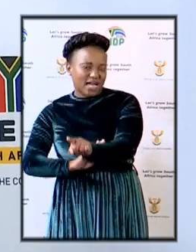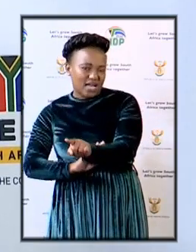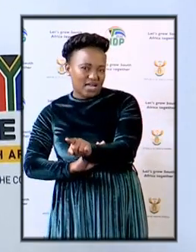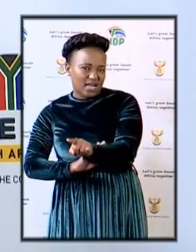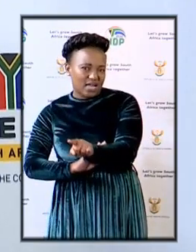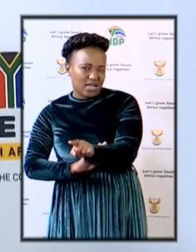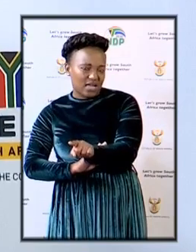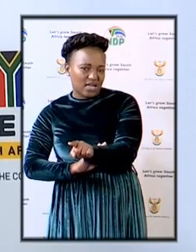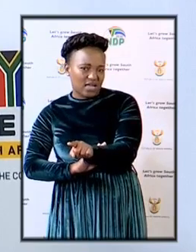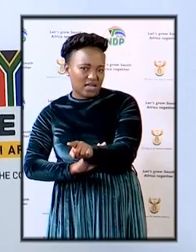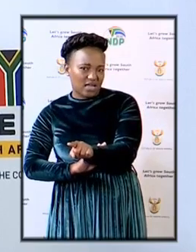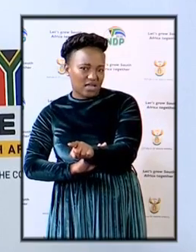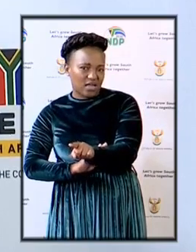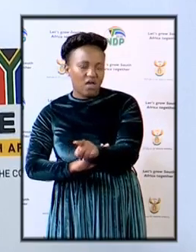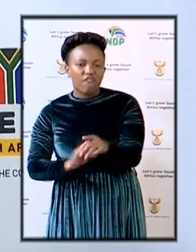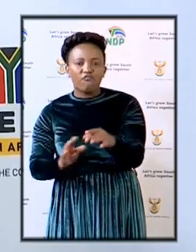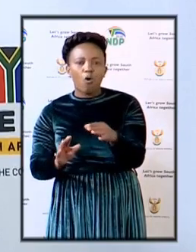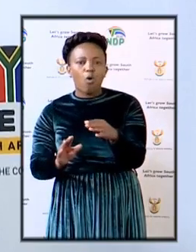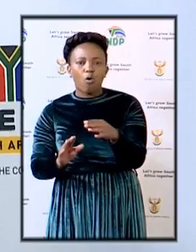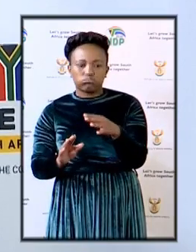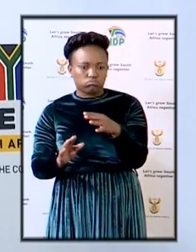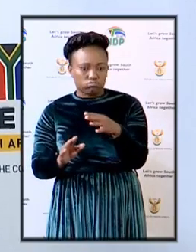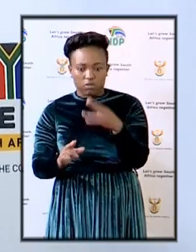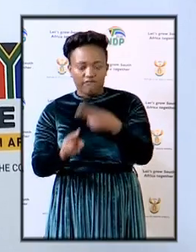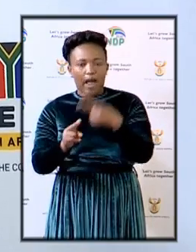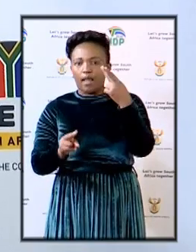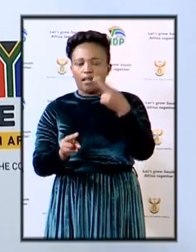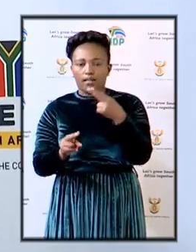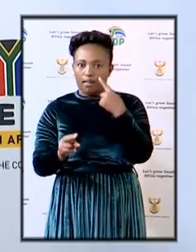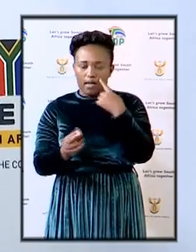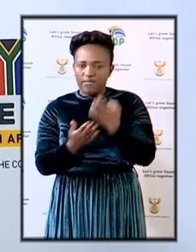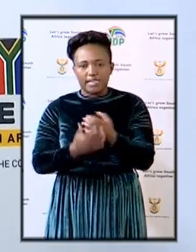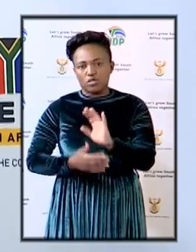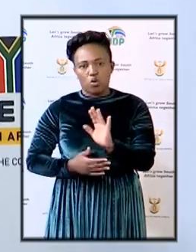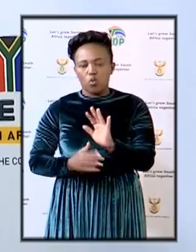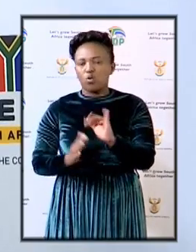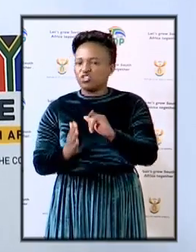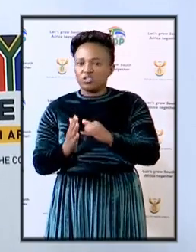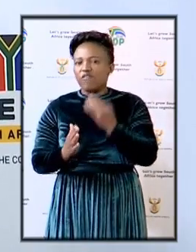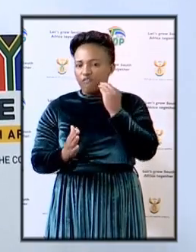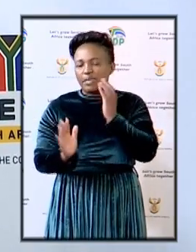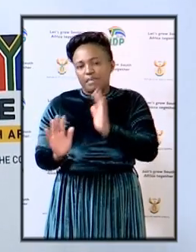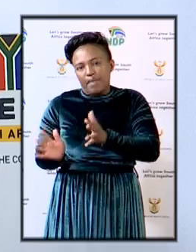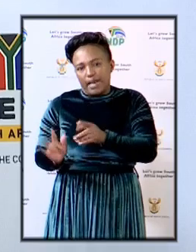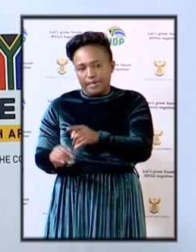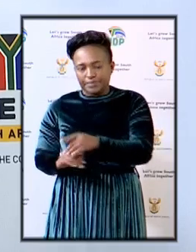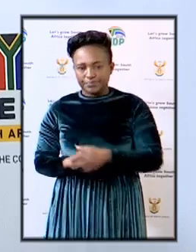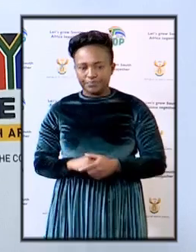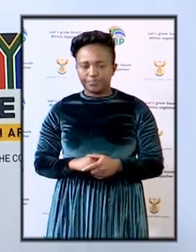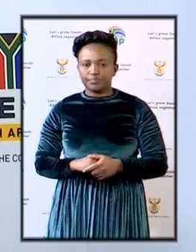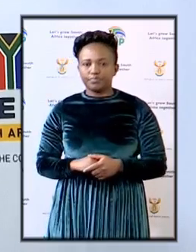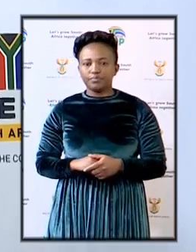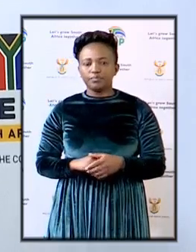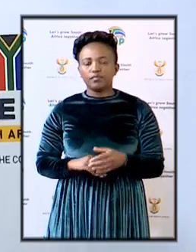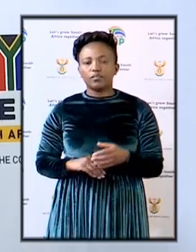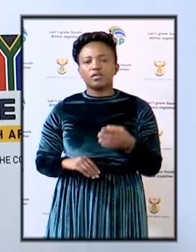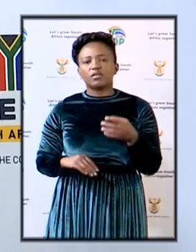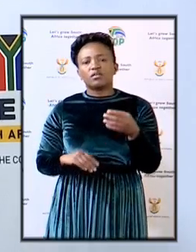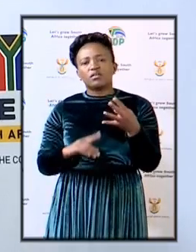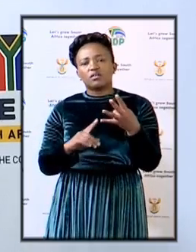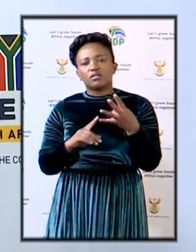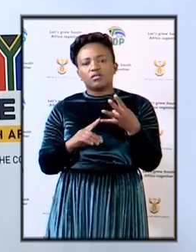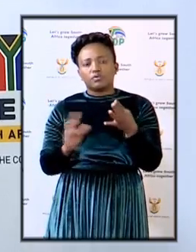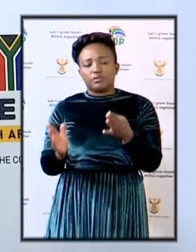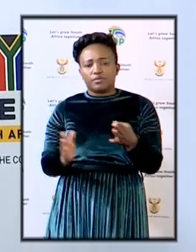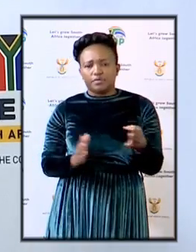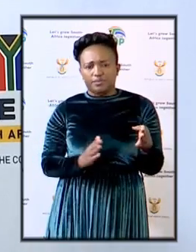that we take as a conclusive evidence the question of having